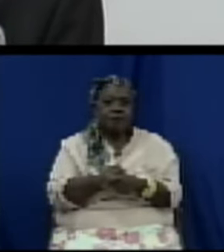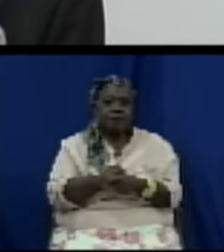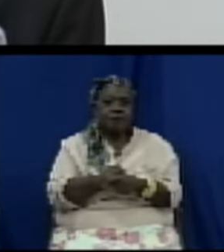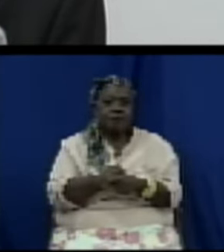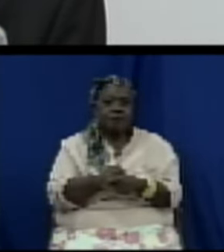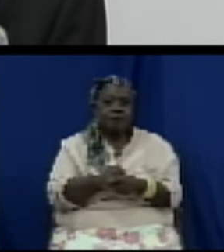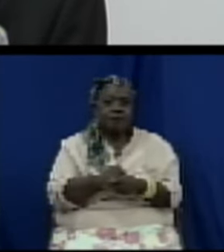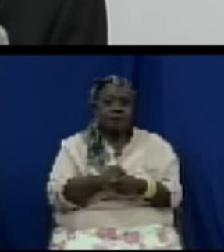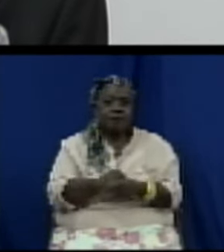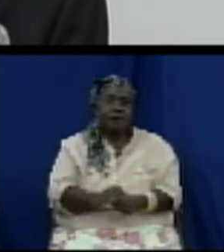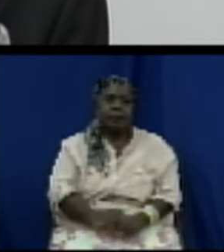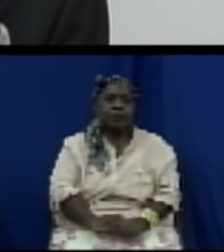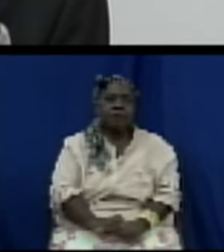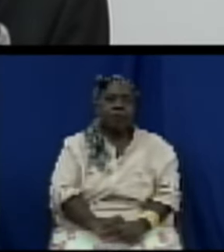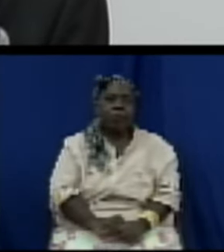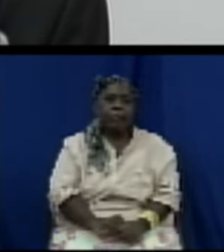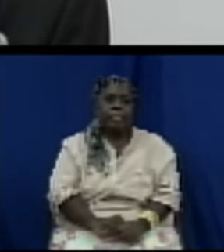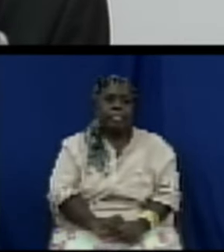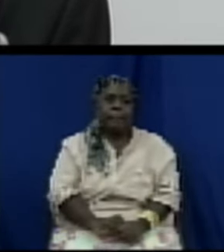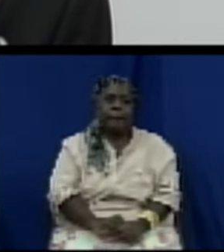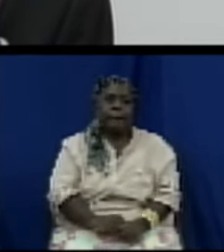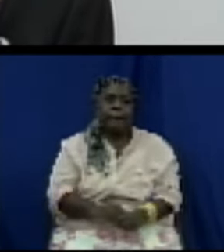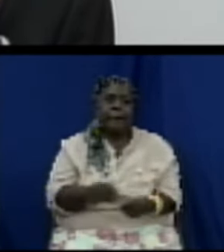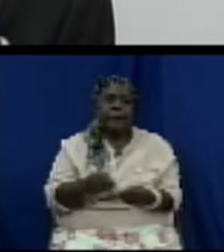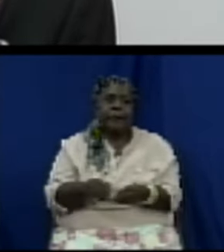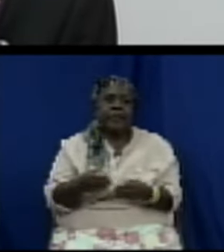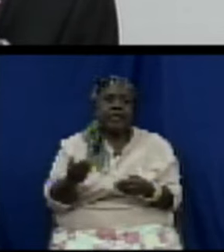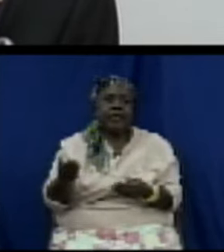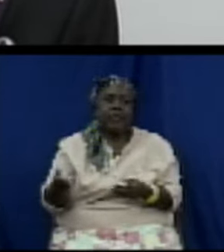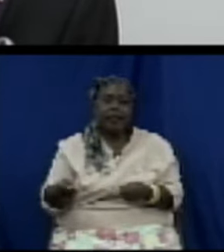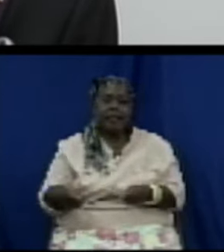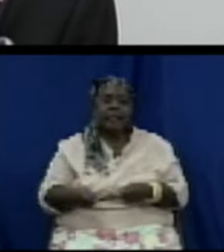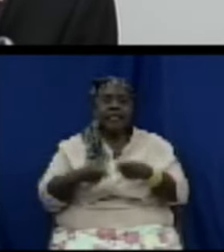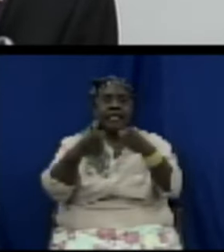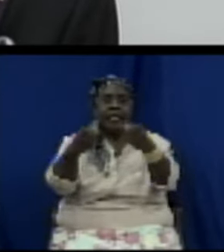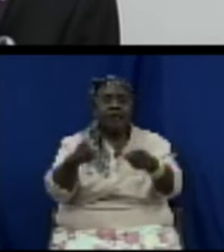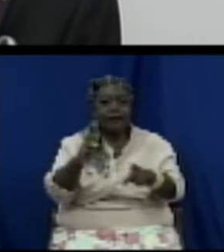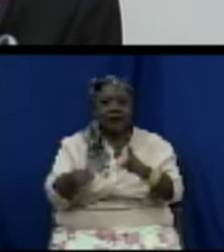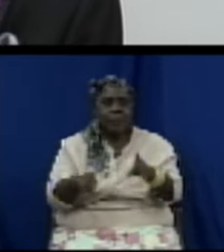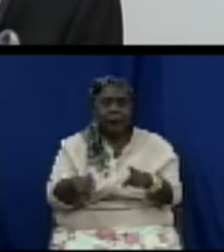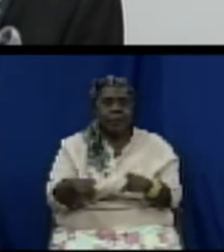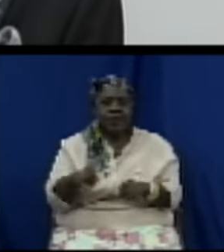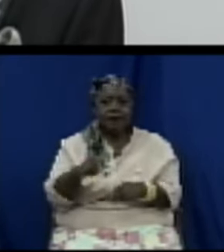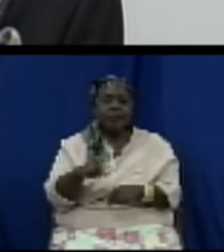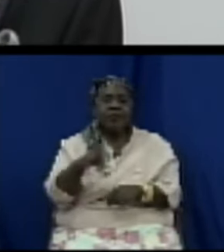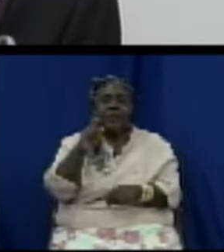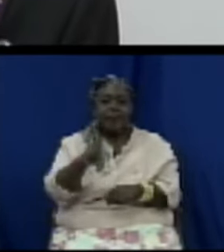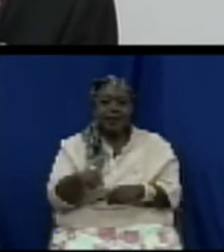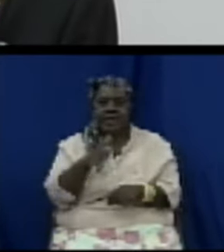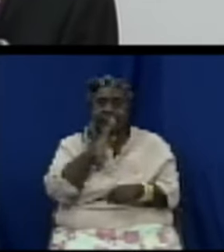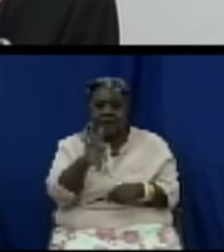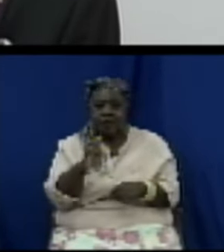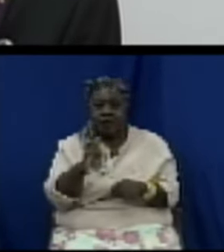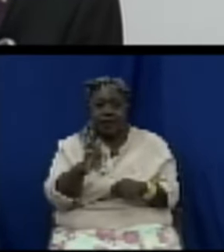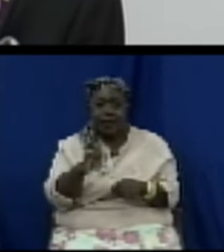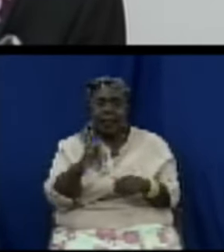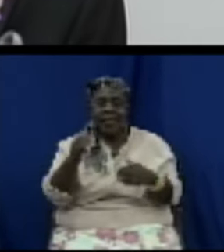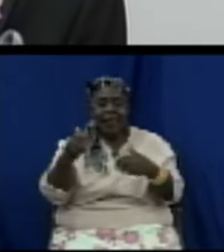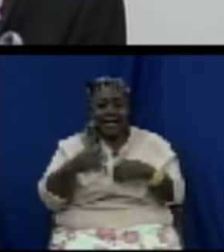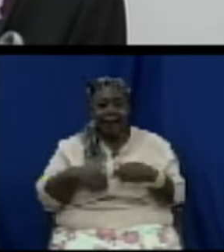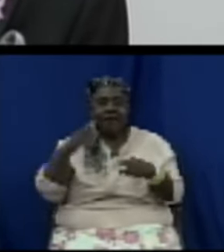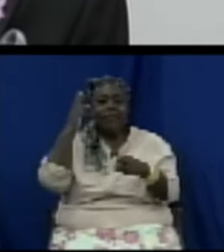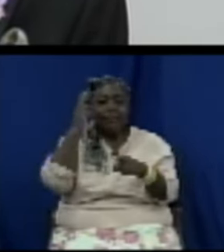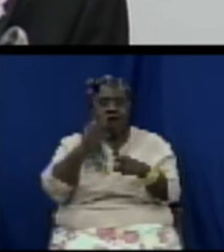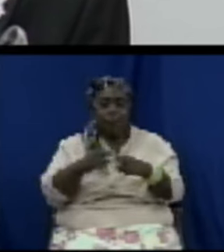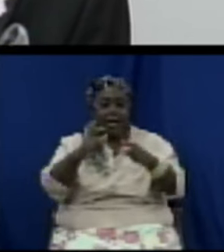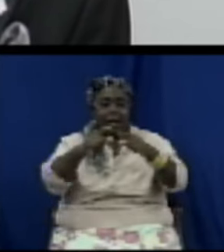effect goods supplied to consumers are properly labelled in accordance with